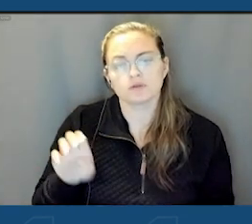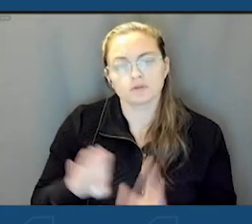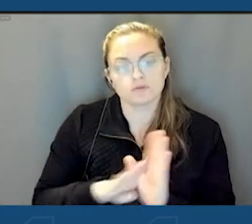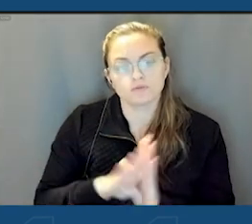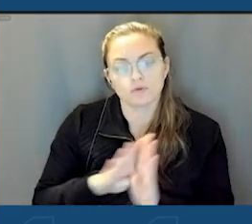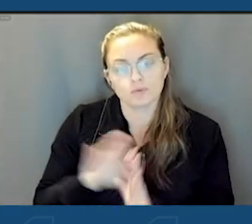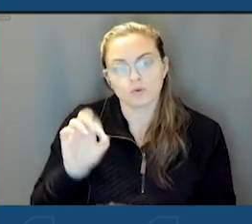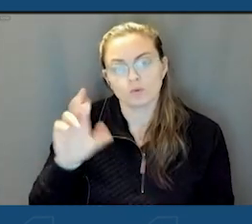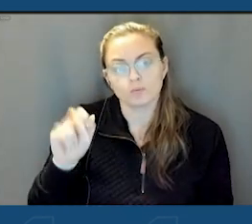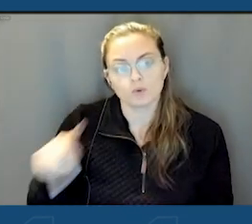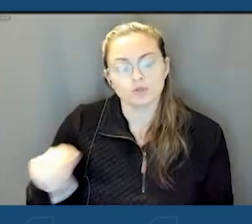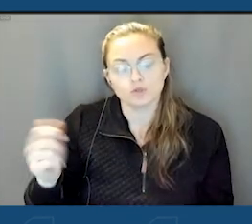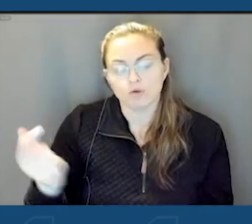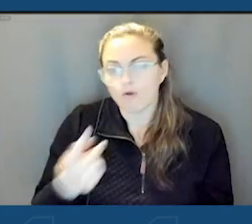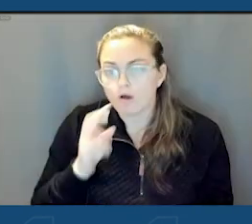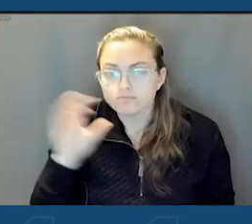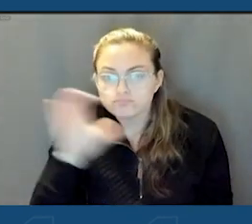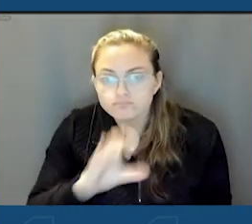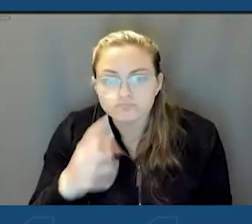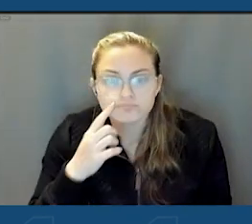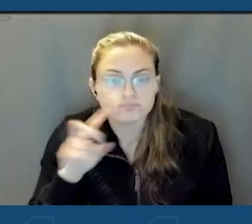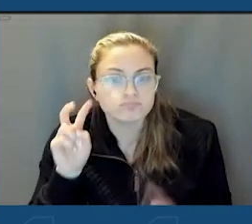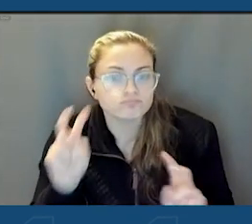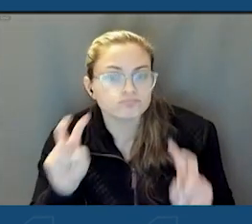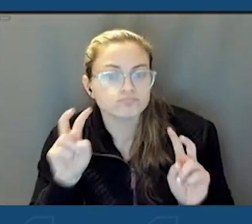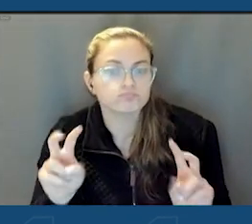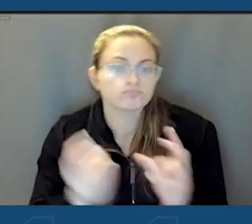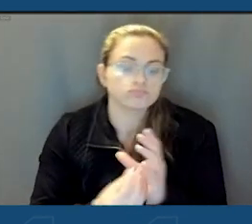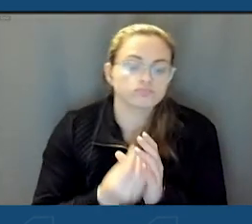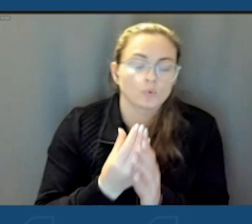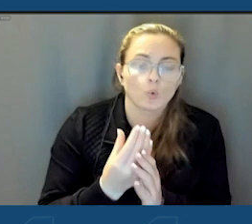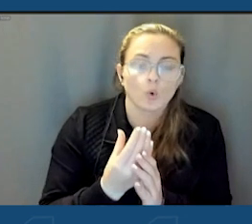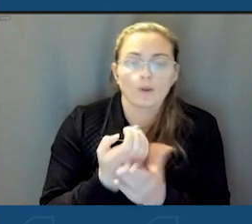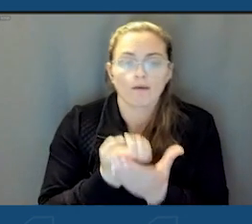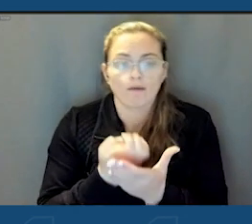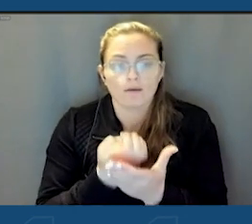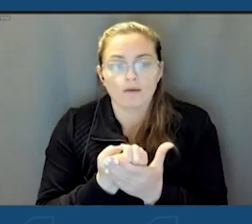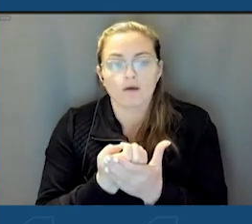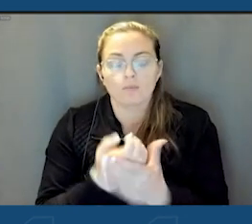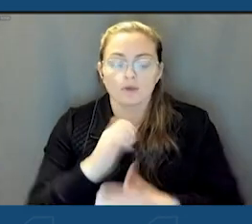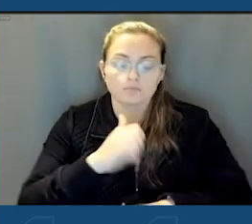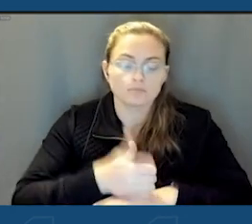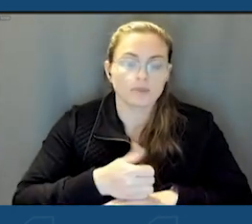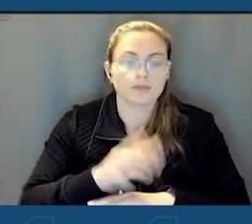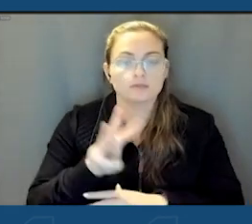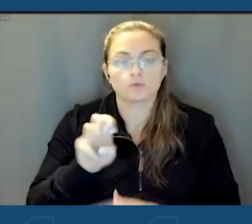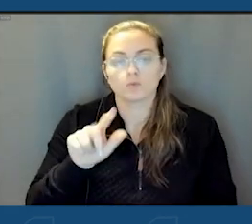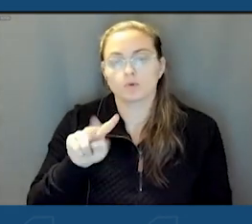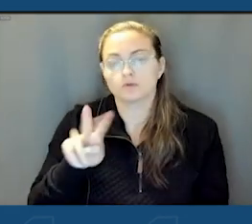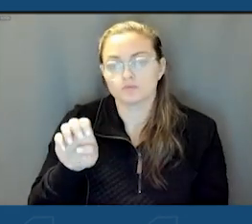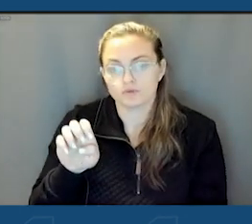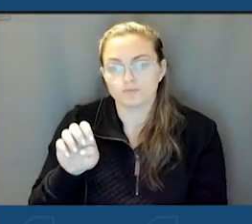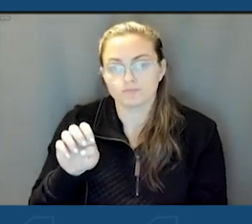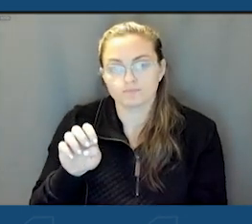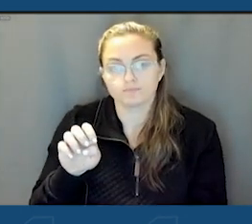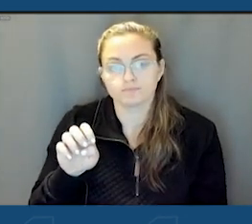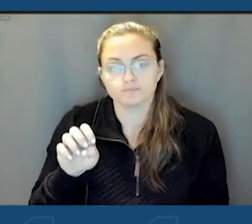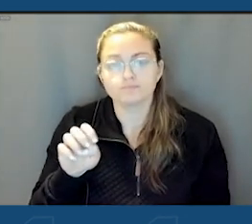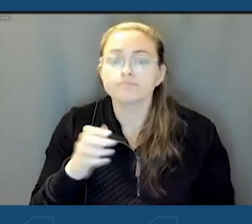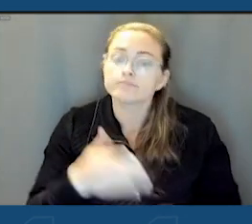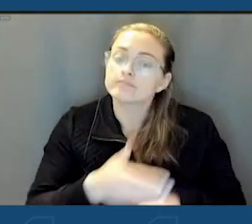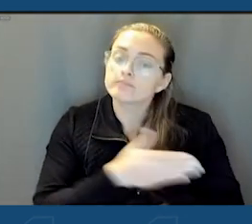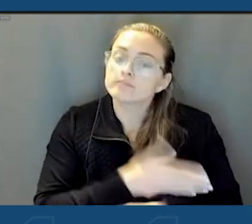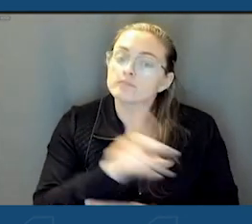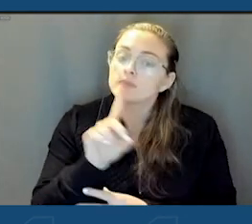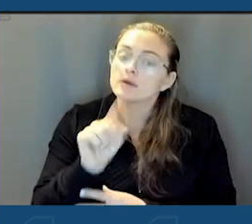All looking forward to growing the economic base within Wellsville and enhancing the downtown